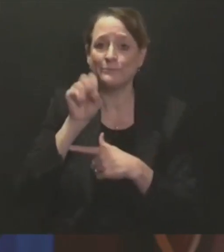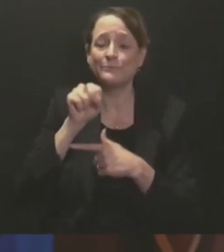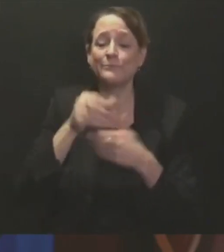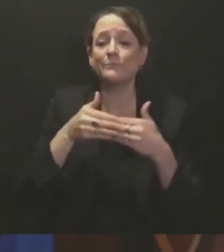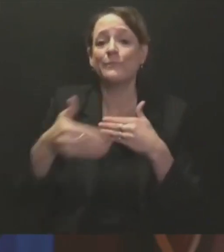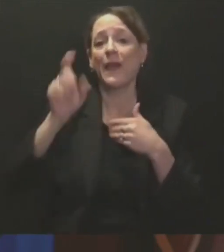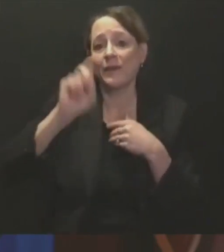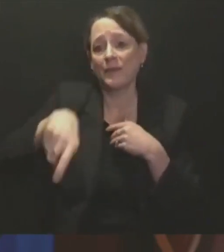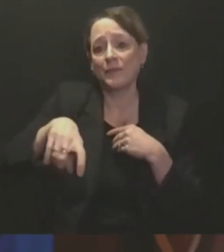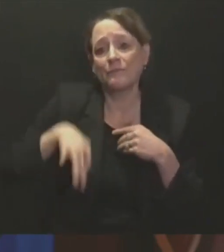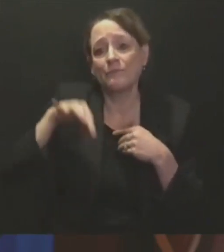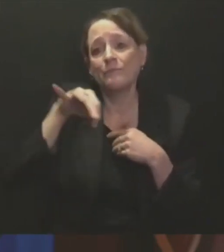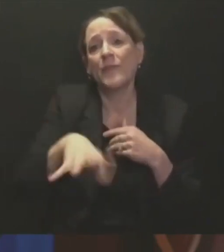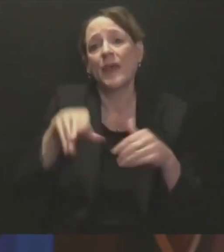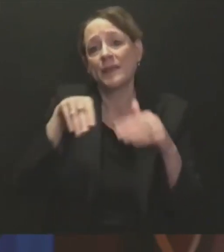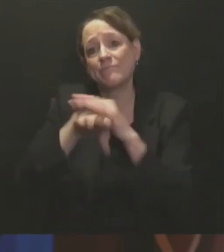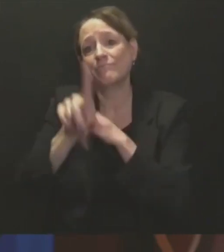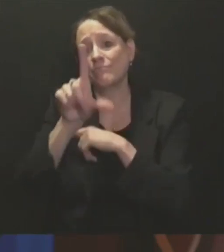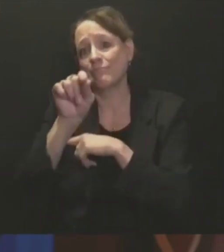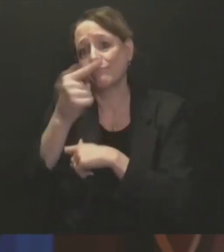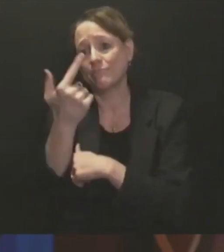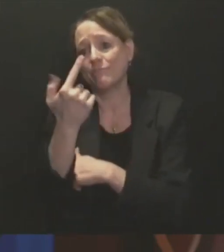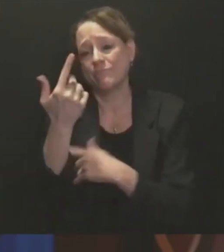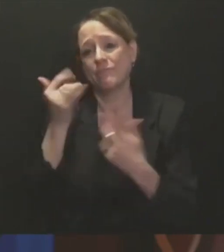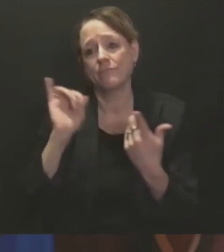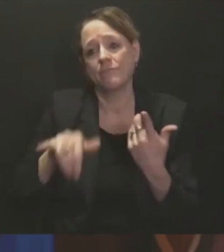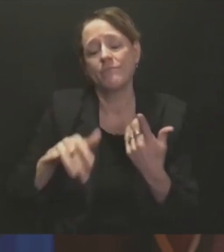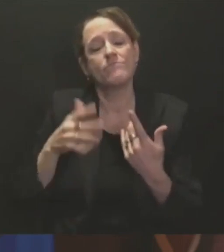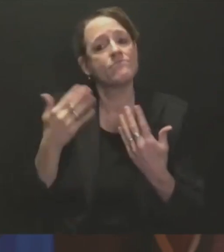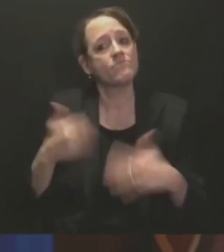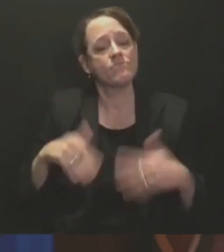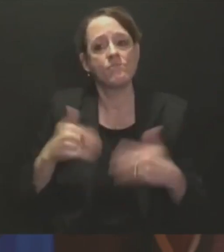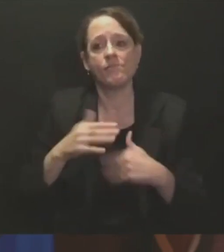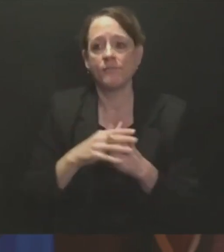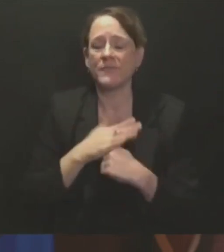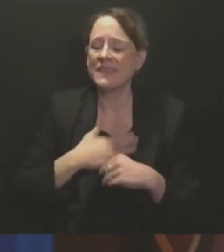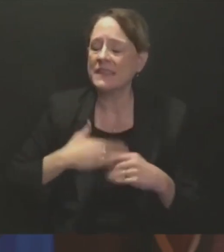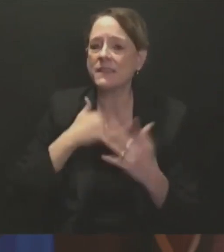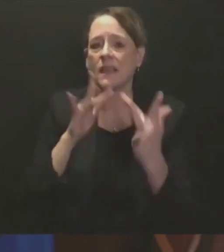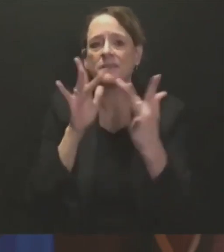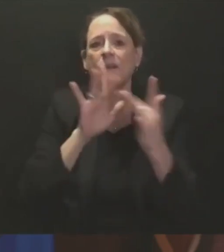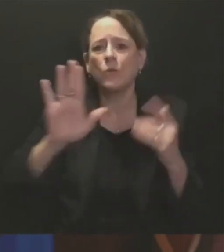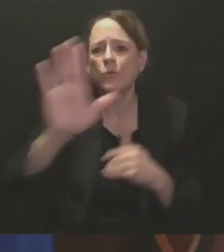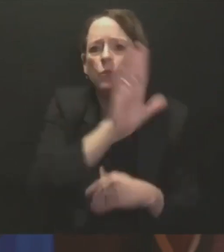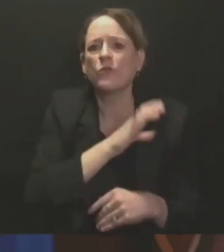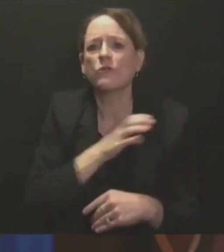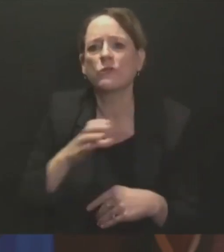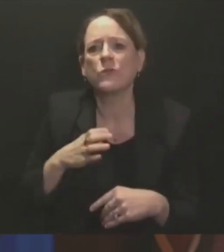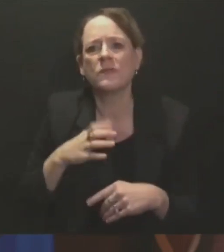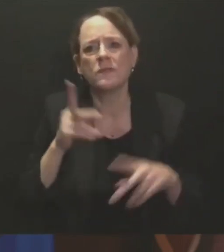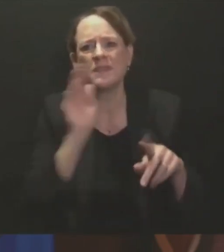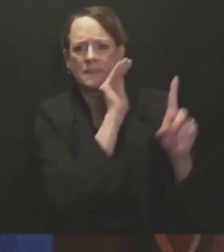ask them to provide additional support and resources for our state's response to this virus.